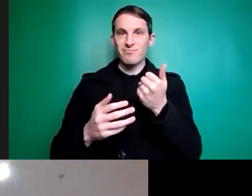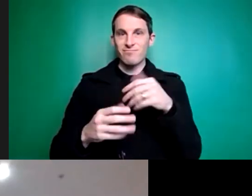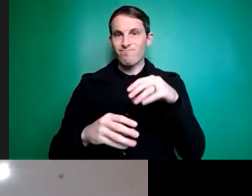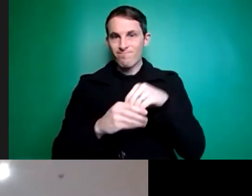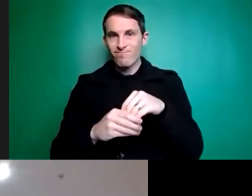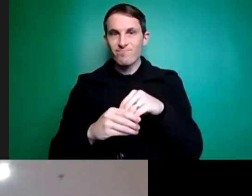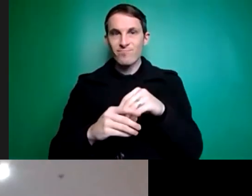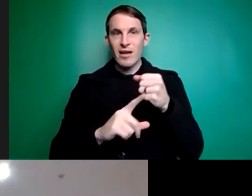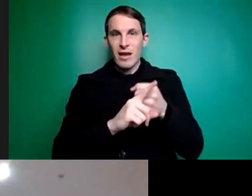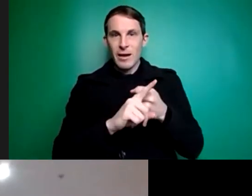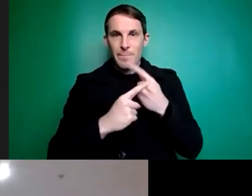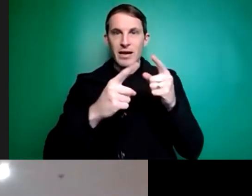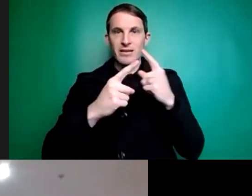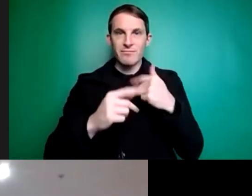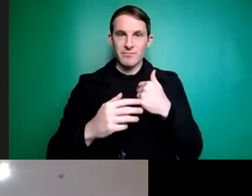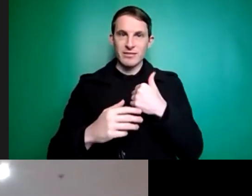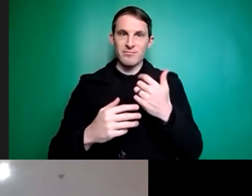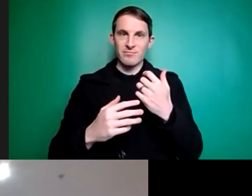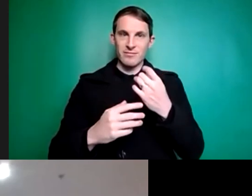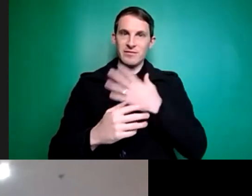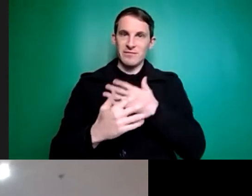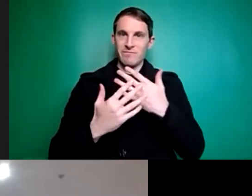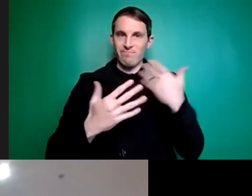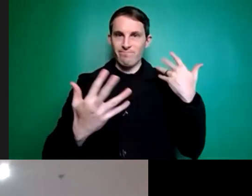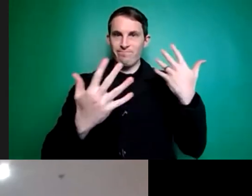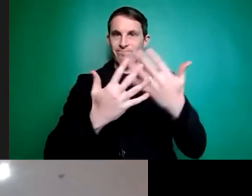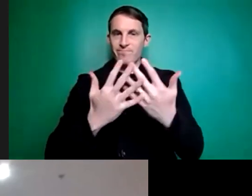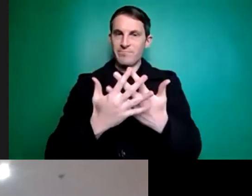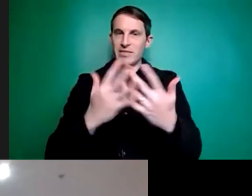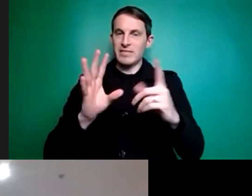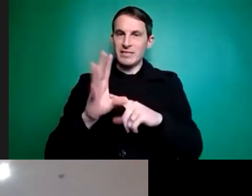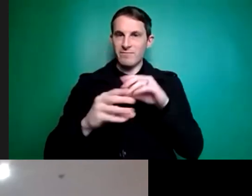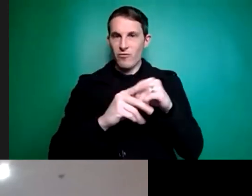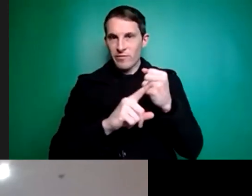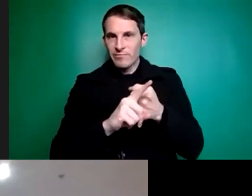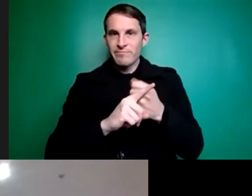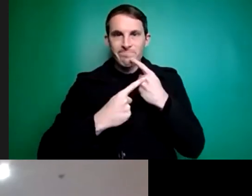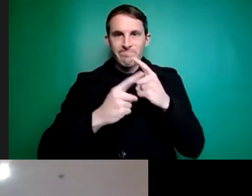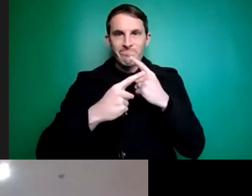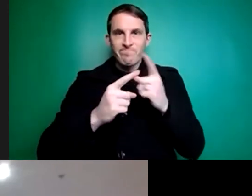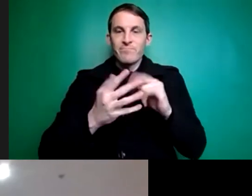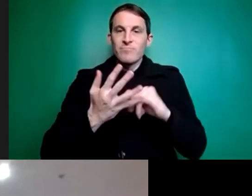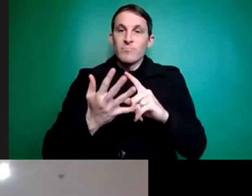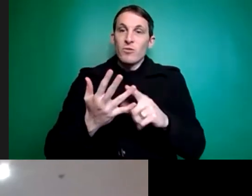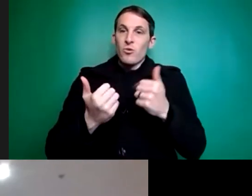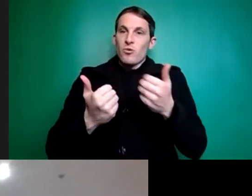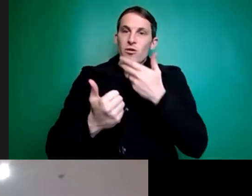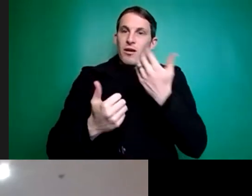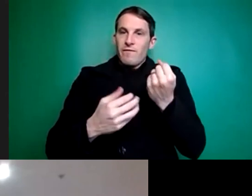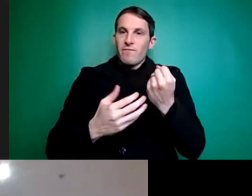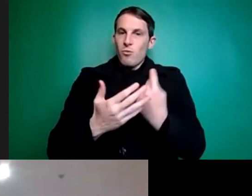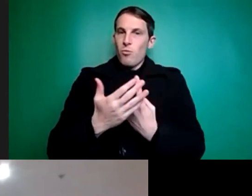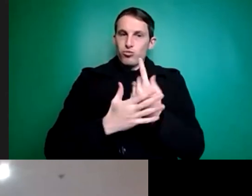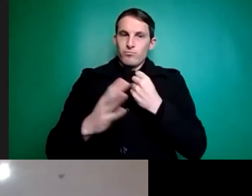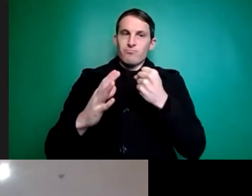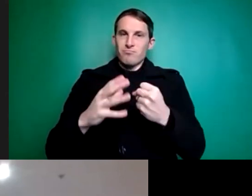a campaign i'm a bit of a an advocate and a campaigner myself over the years so uh nice to have had the opportunity and um i hope